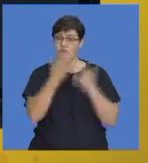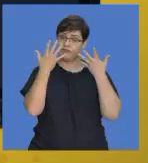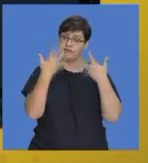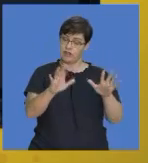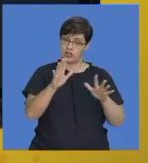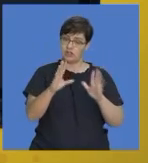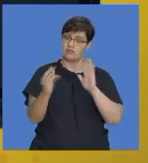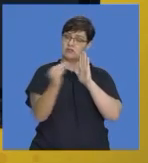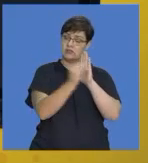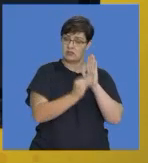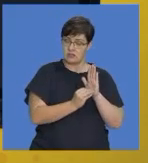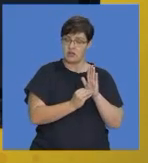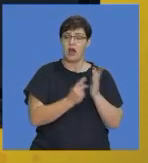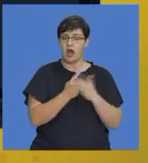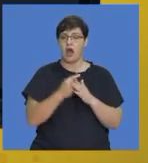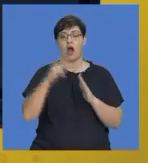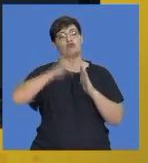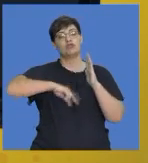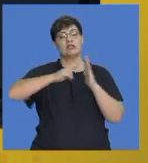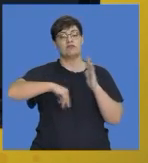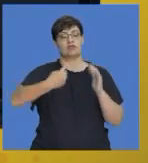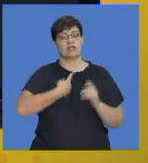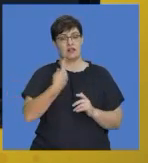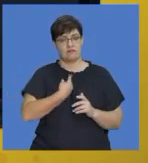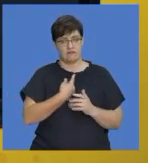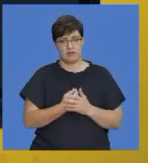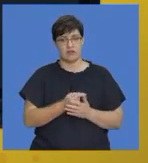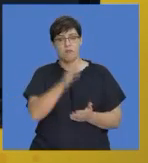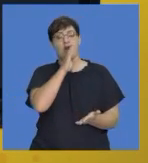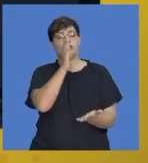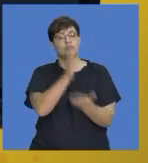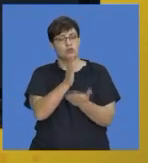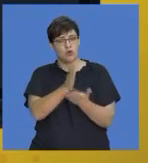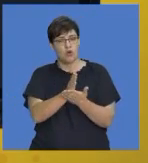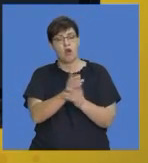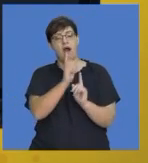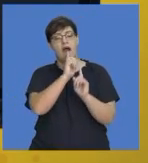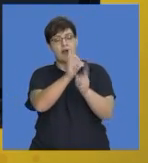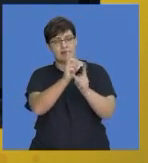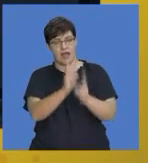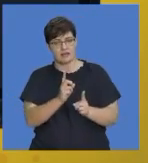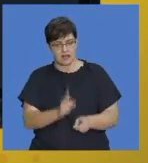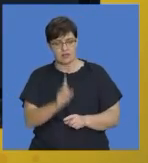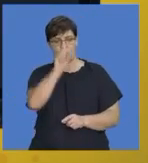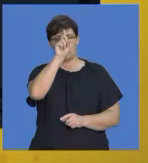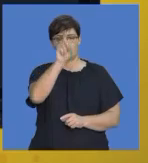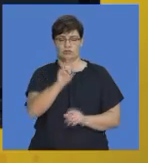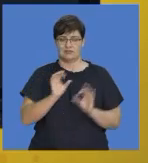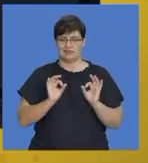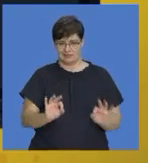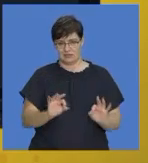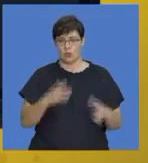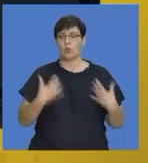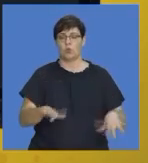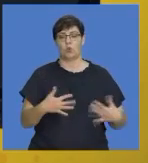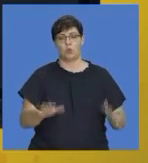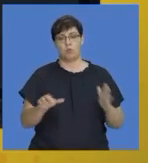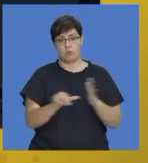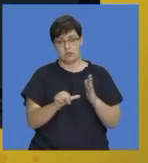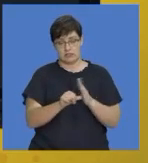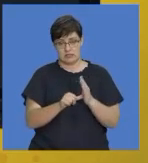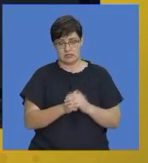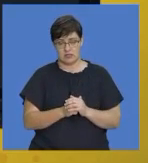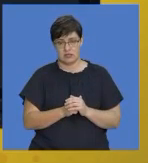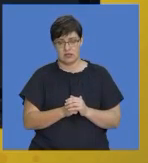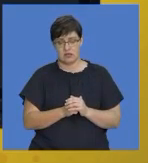with your obituary and you read it to yourself, you ensure that you answered the question. That's very, very important. So, make sure